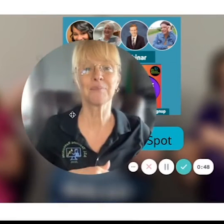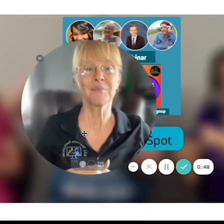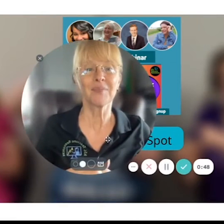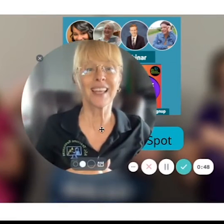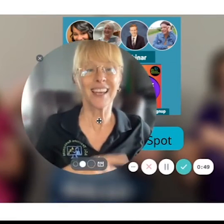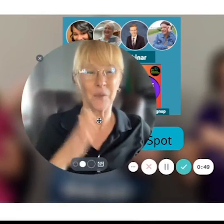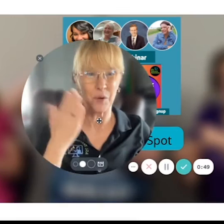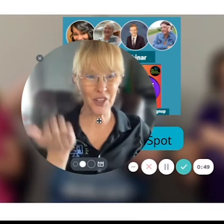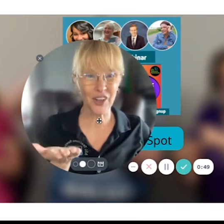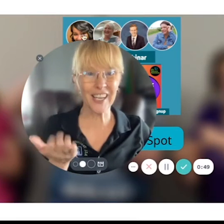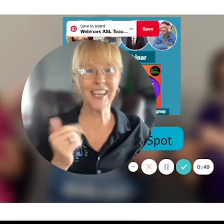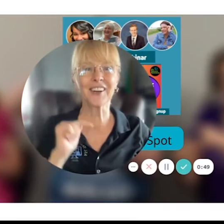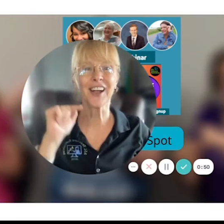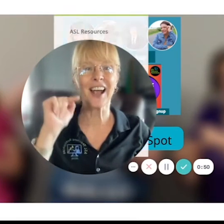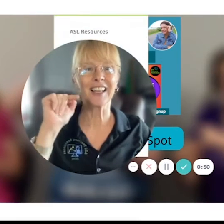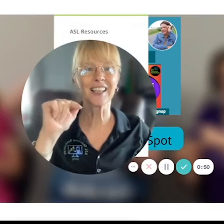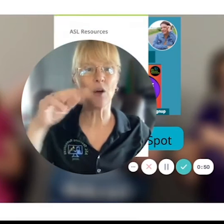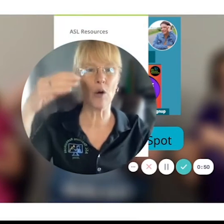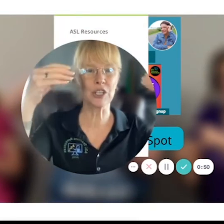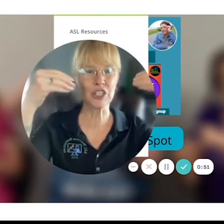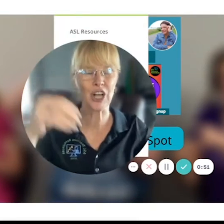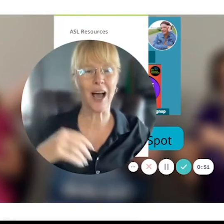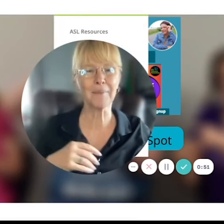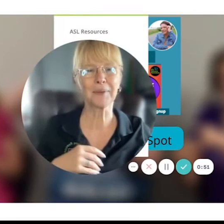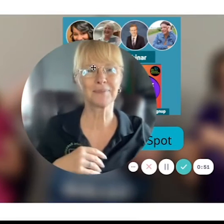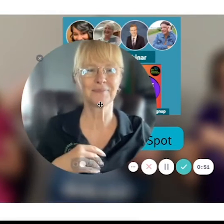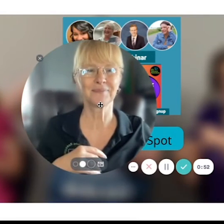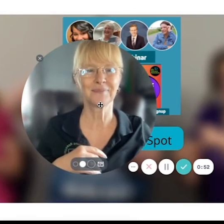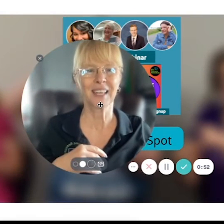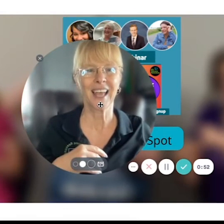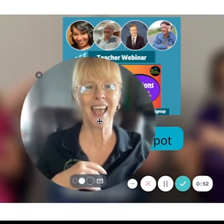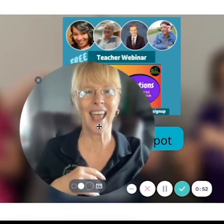when you're here click on shop